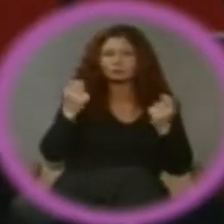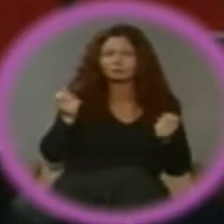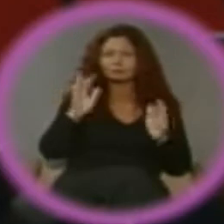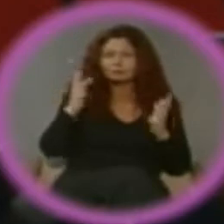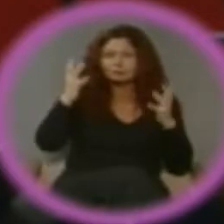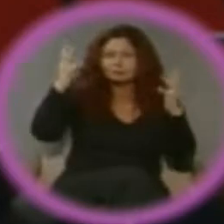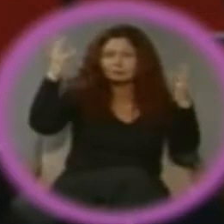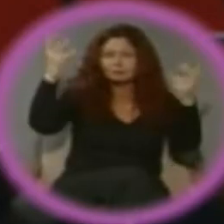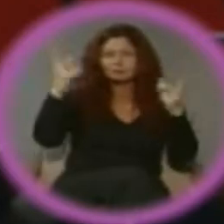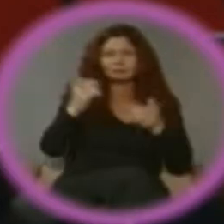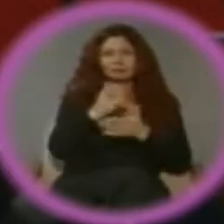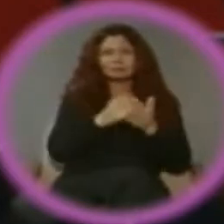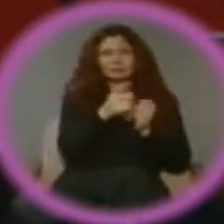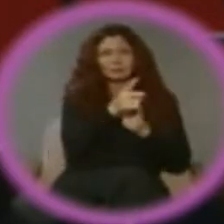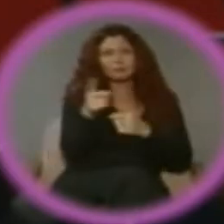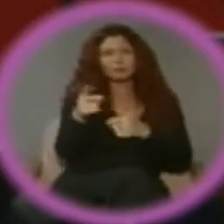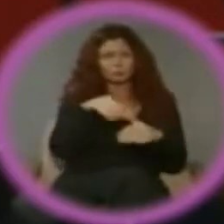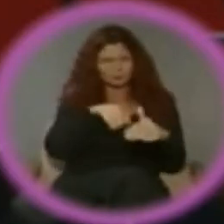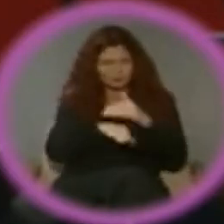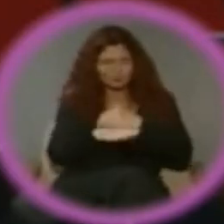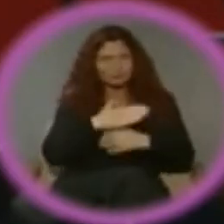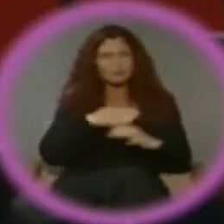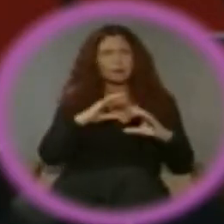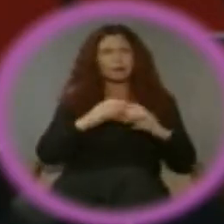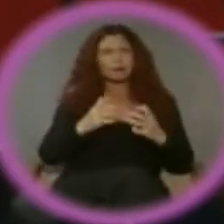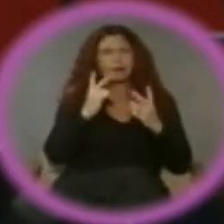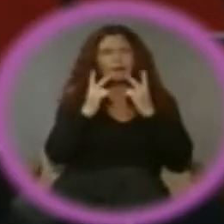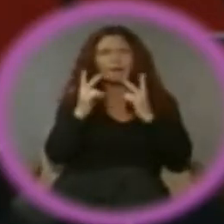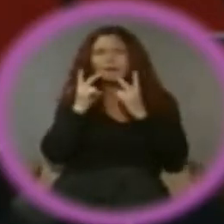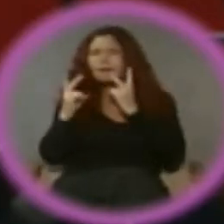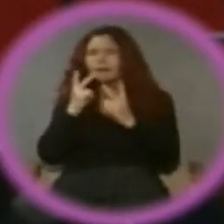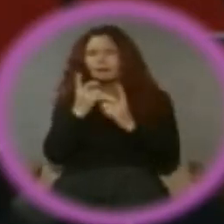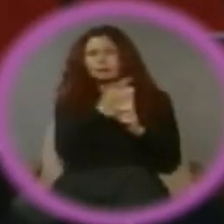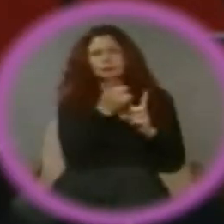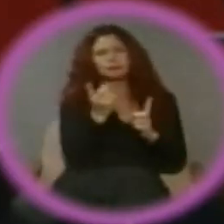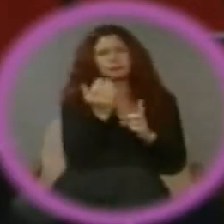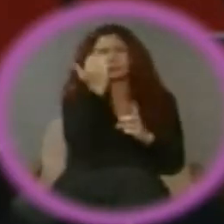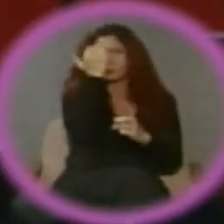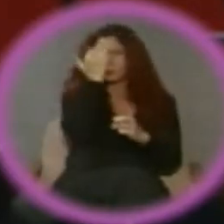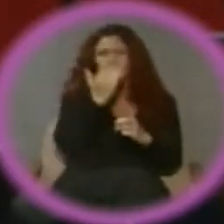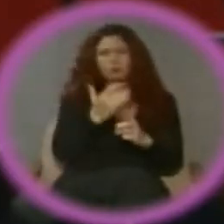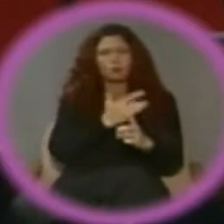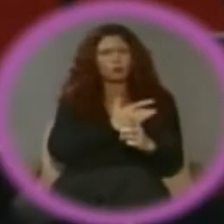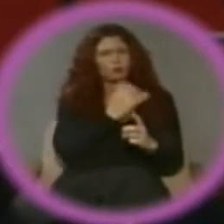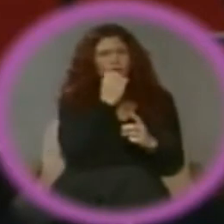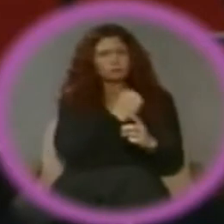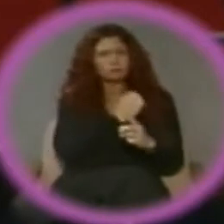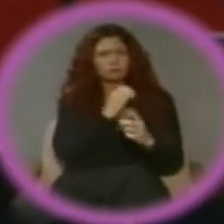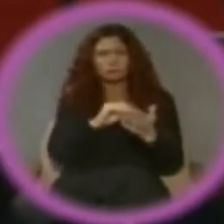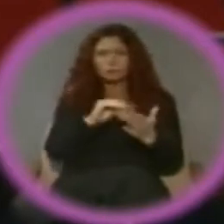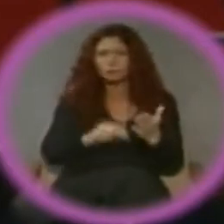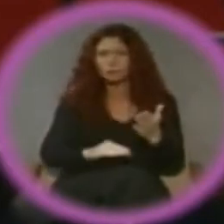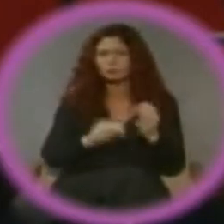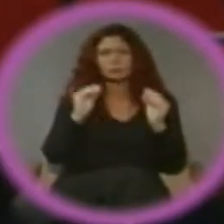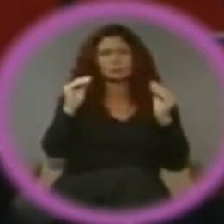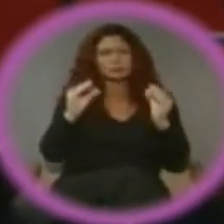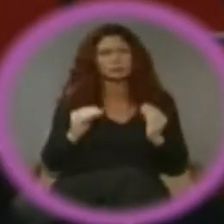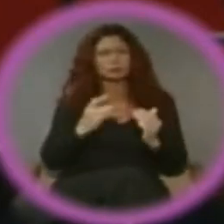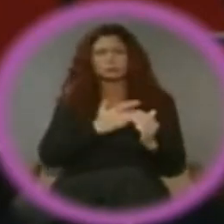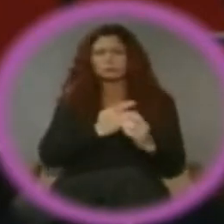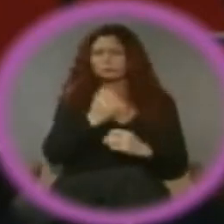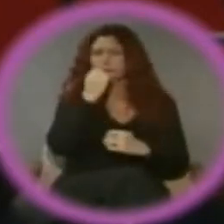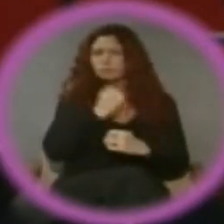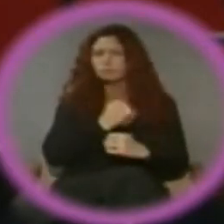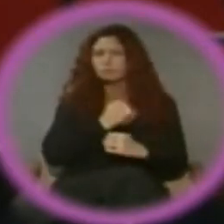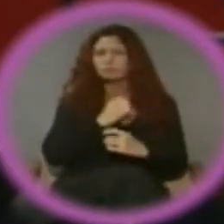everyone in here, some of you have been in my classroom. I think everyone in here knows that I'm a dedicated, devoted teacher, and I do whatever I can for